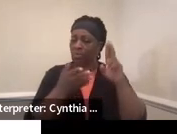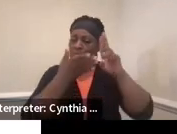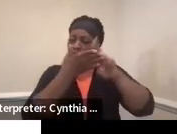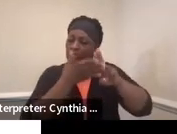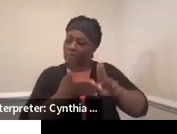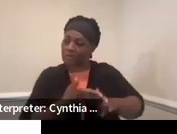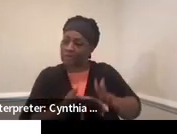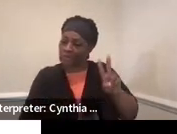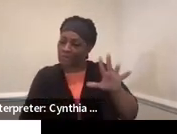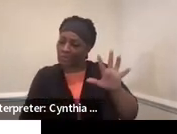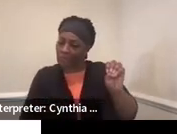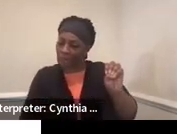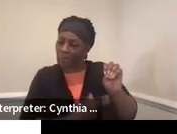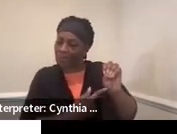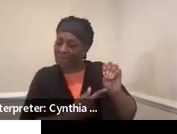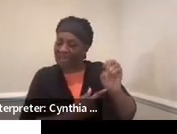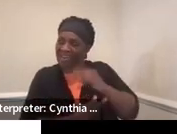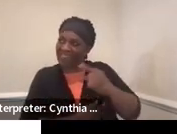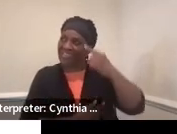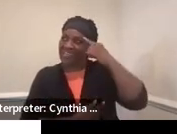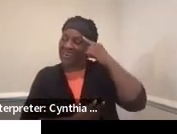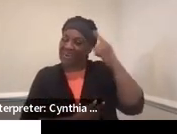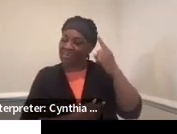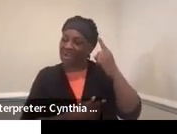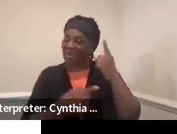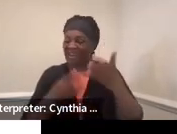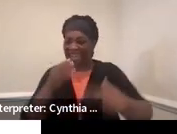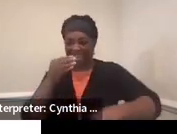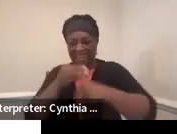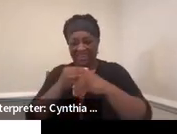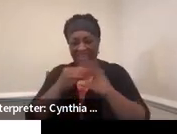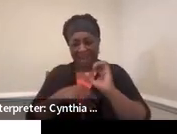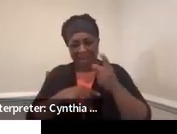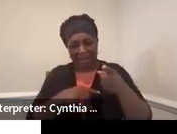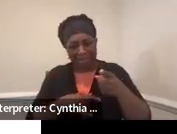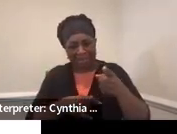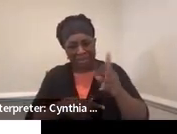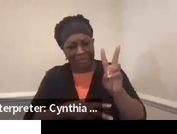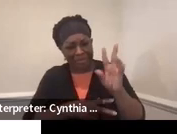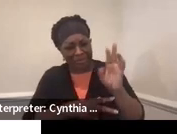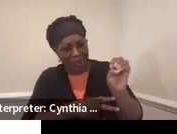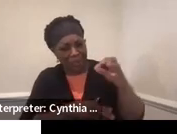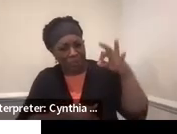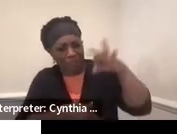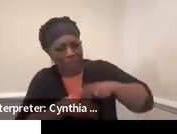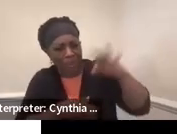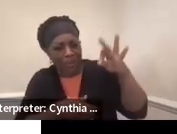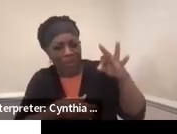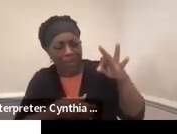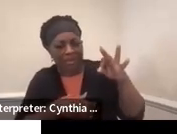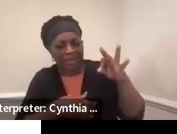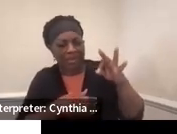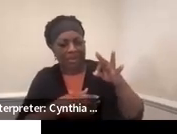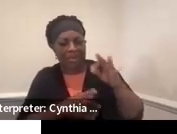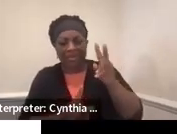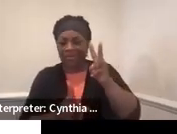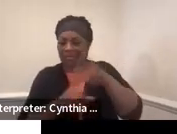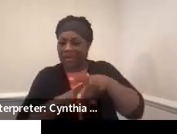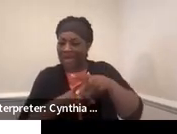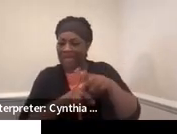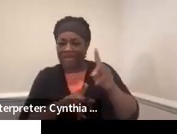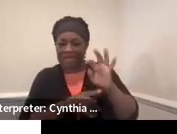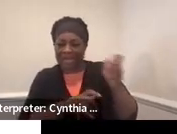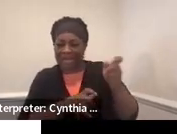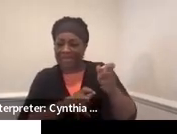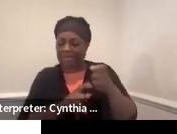vote. I never thought about putting that in the IEP, but why not? Filing taxes. Knowing how to